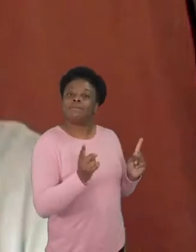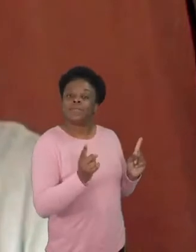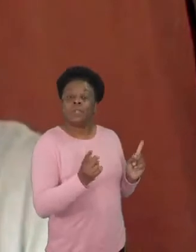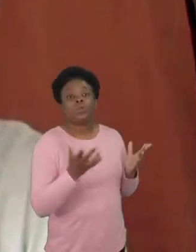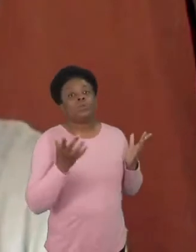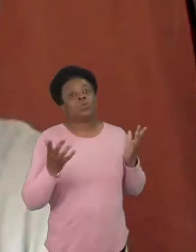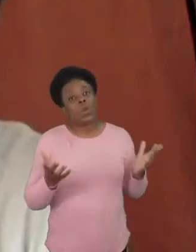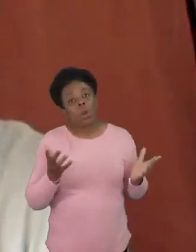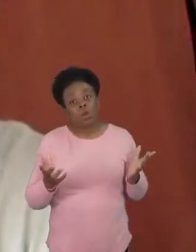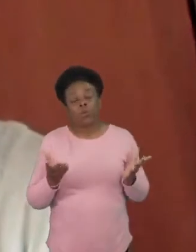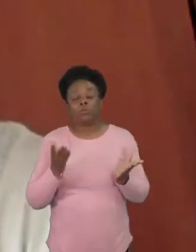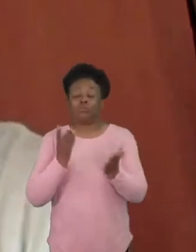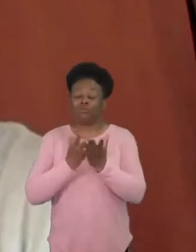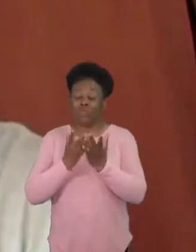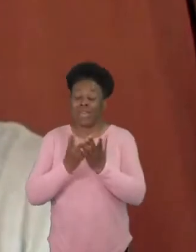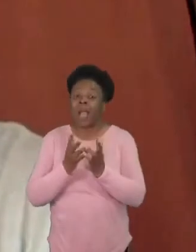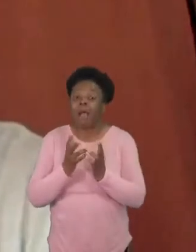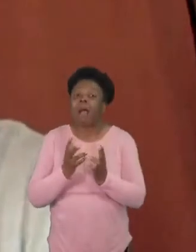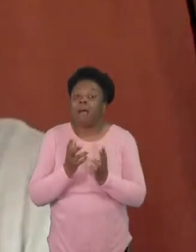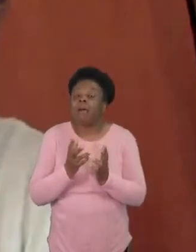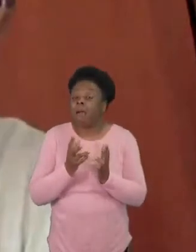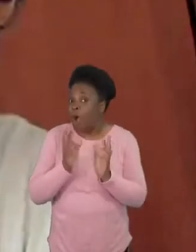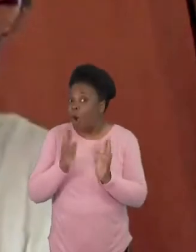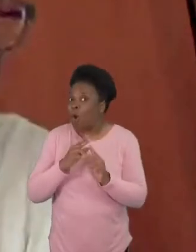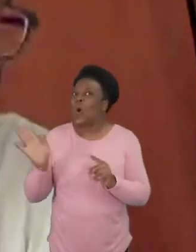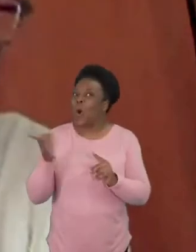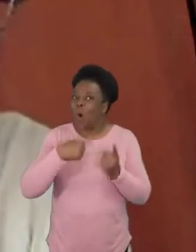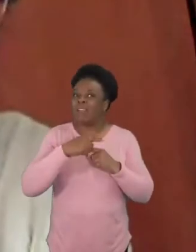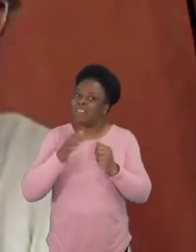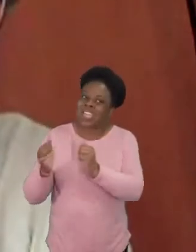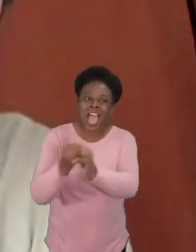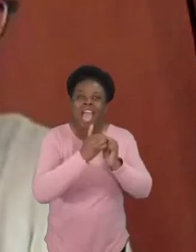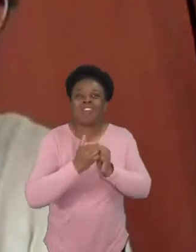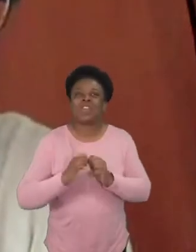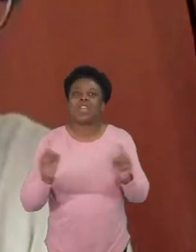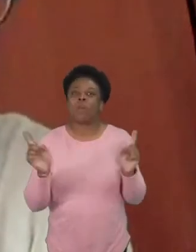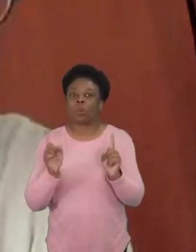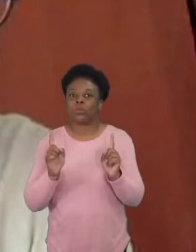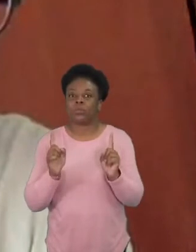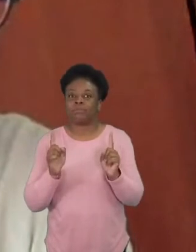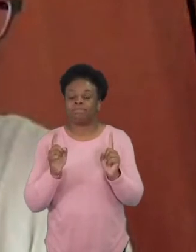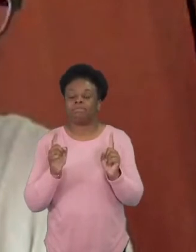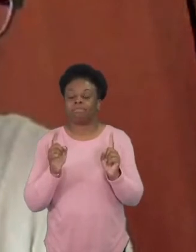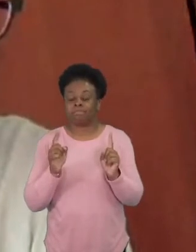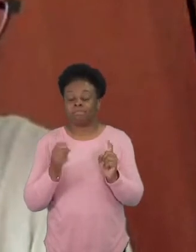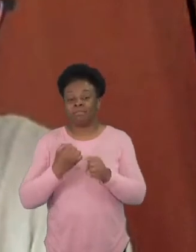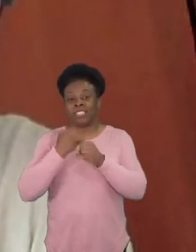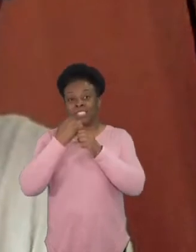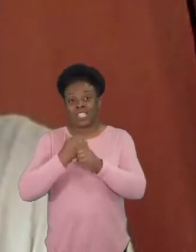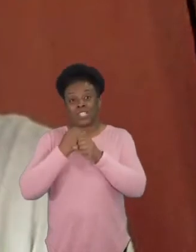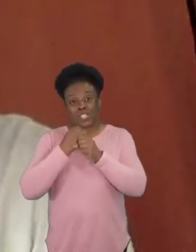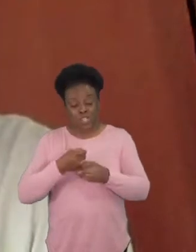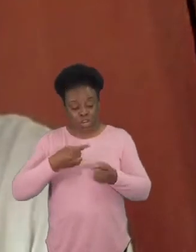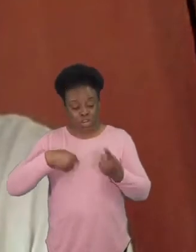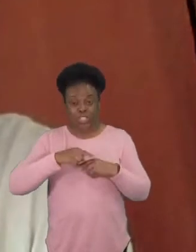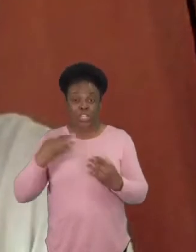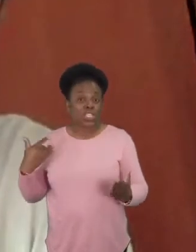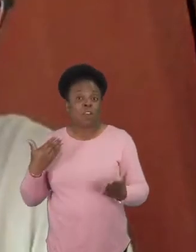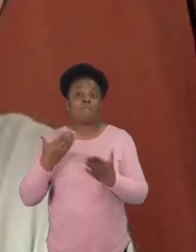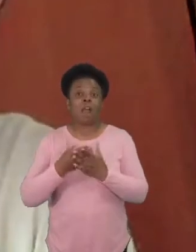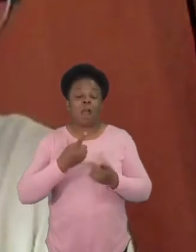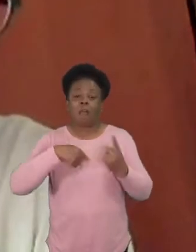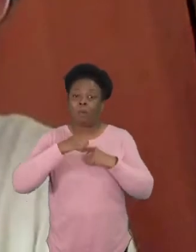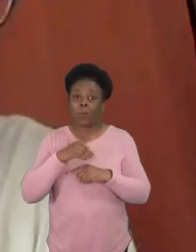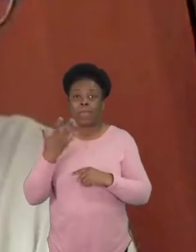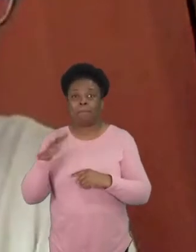all i hope agree on is that the church has not navigated this well we've done very